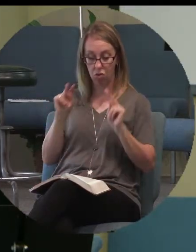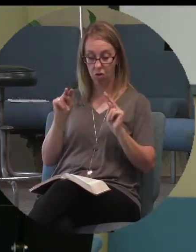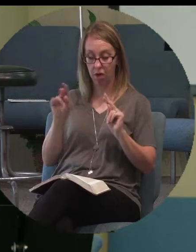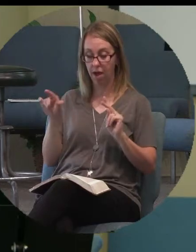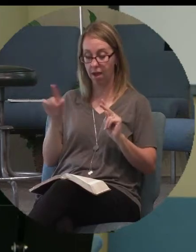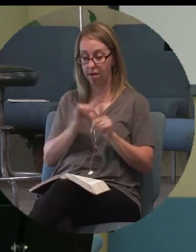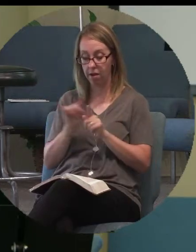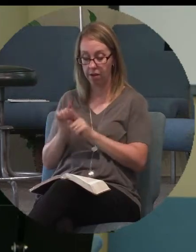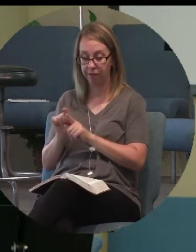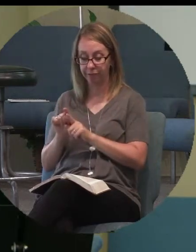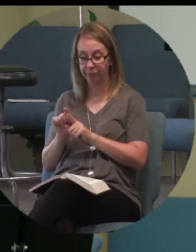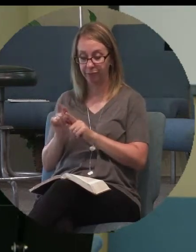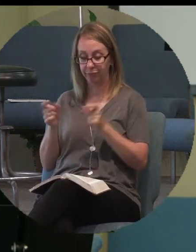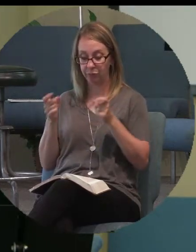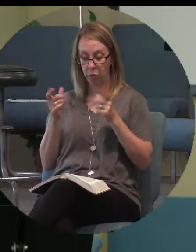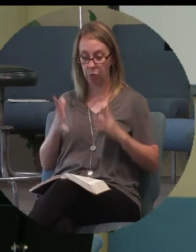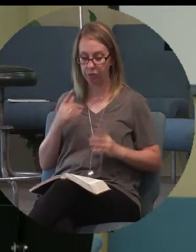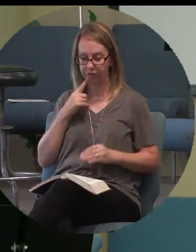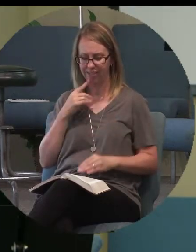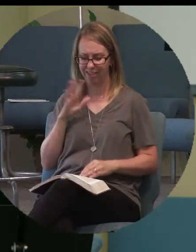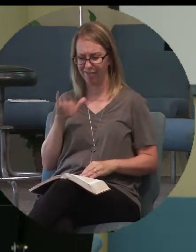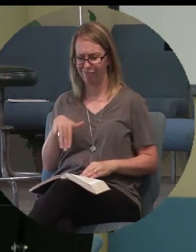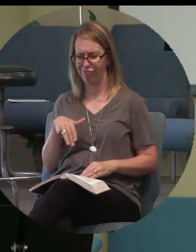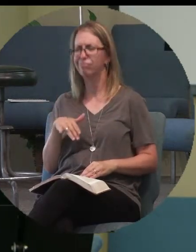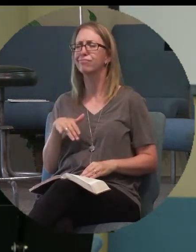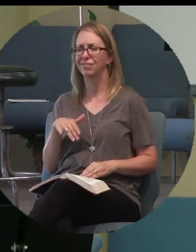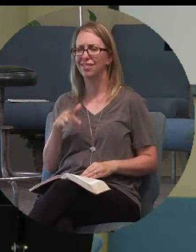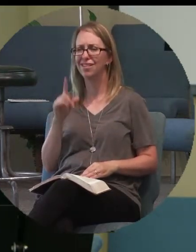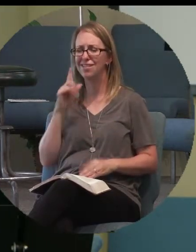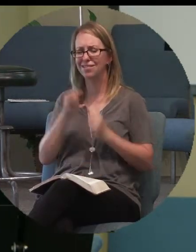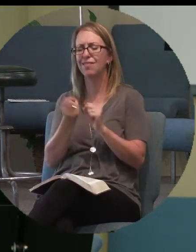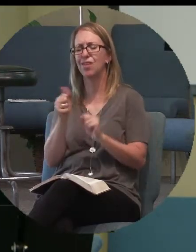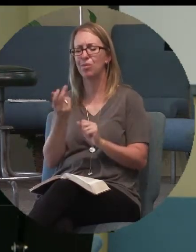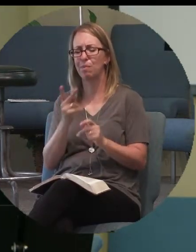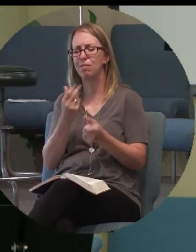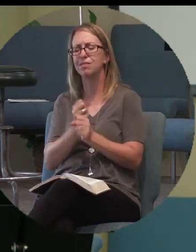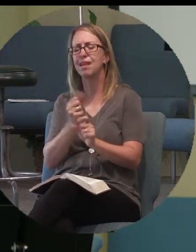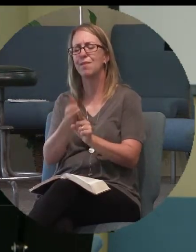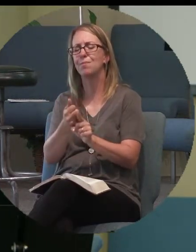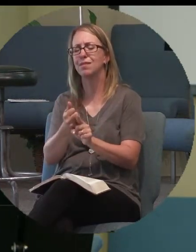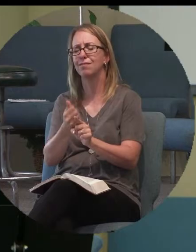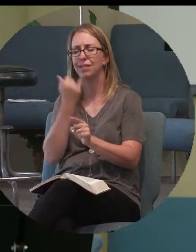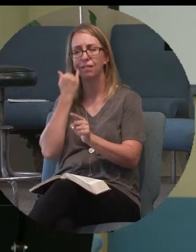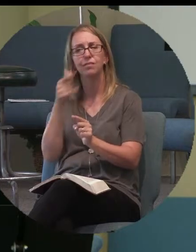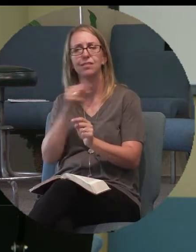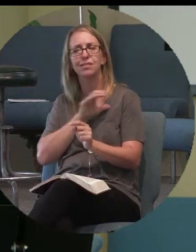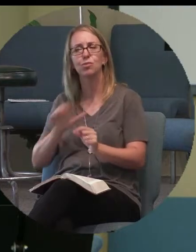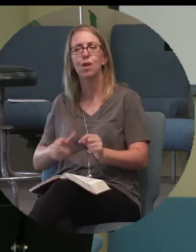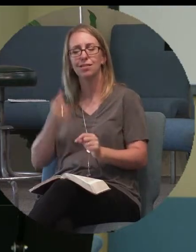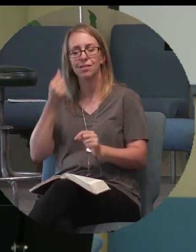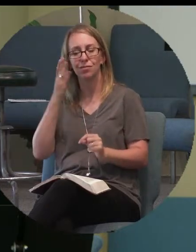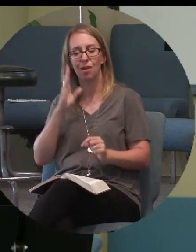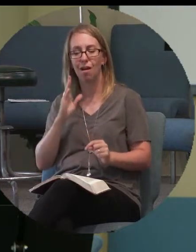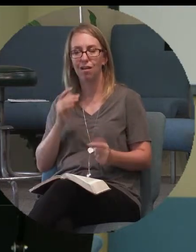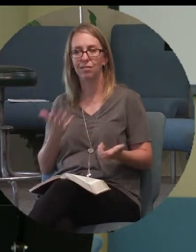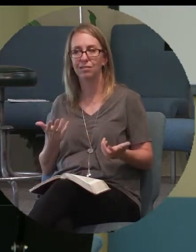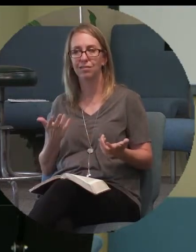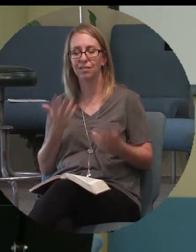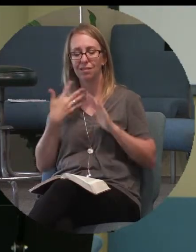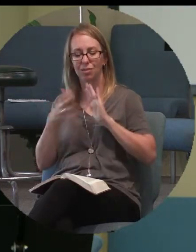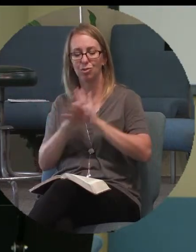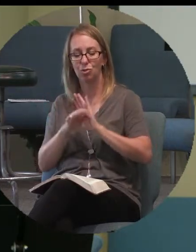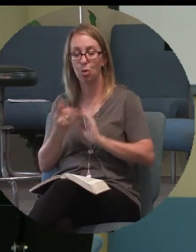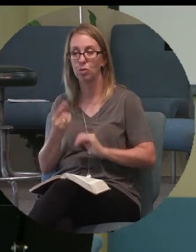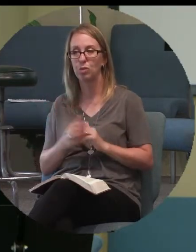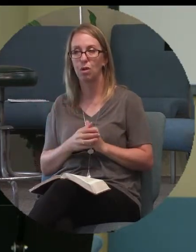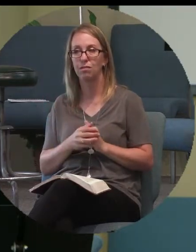were sneering at him, saying, he saved others, let him save himself. If this is the Christ of God, his chosen one,